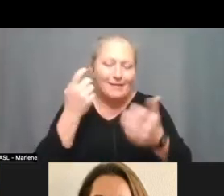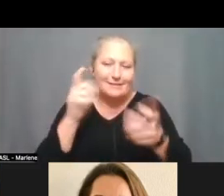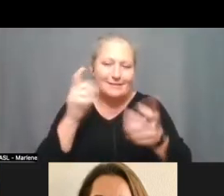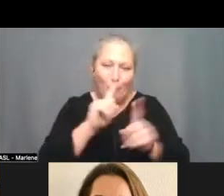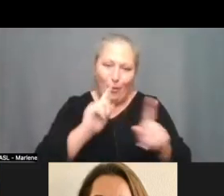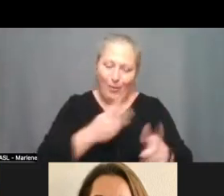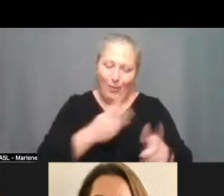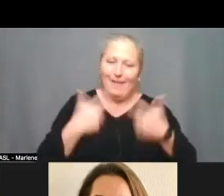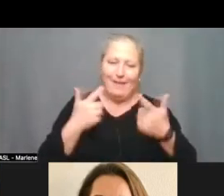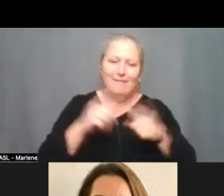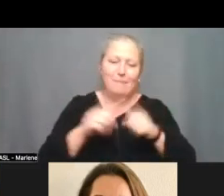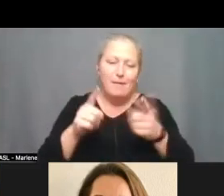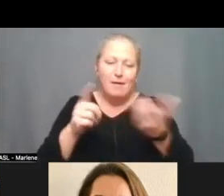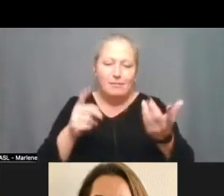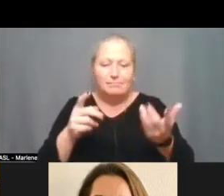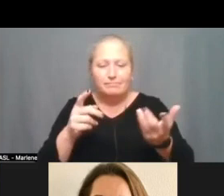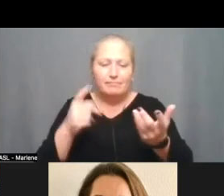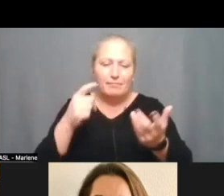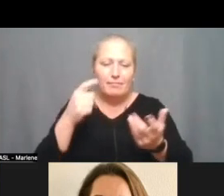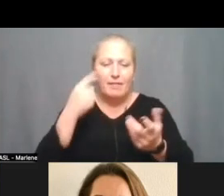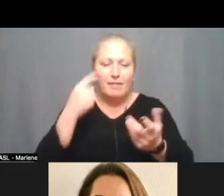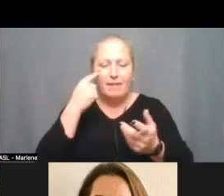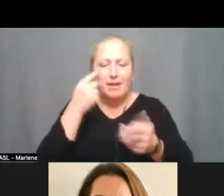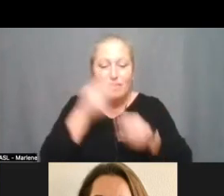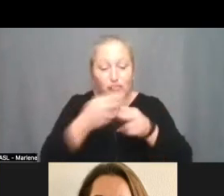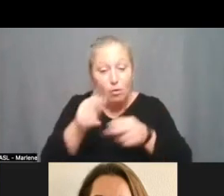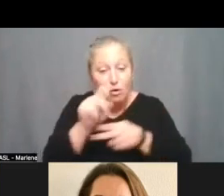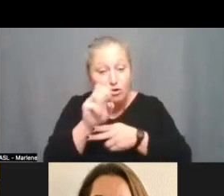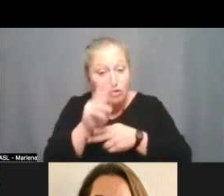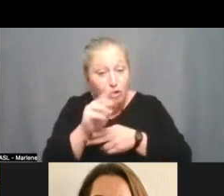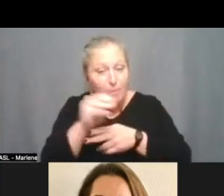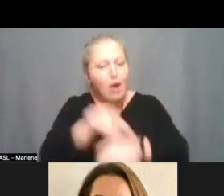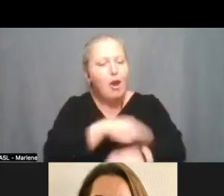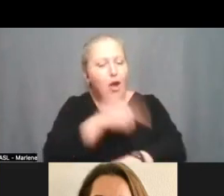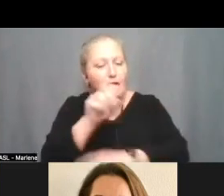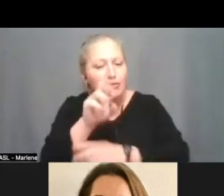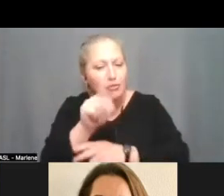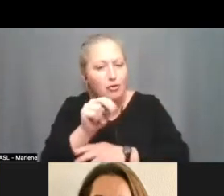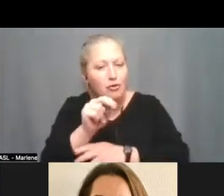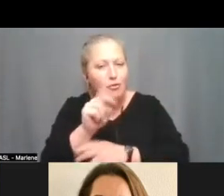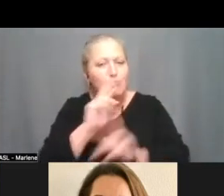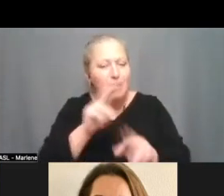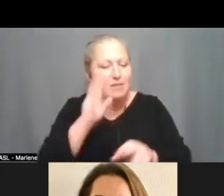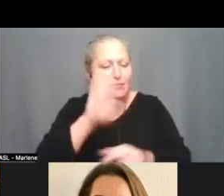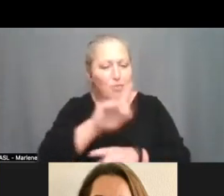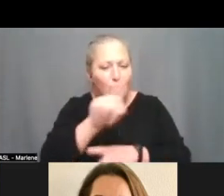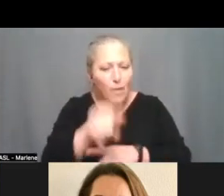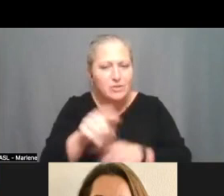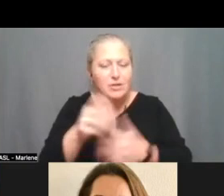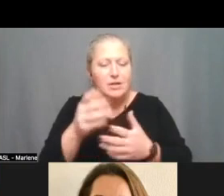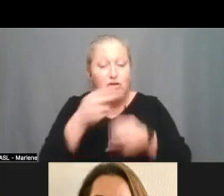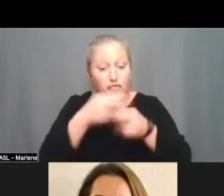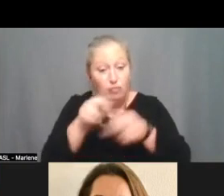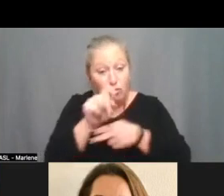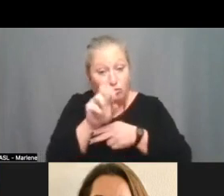um i think there's there's short-term and long-term um responses to your question uh in the short-term